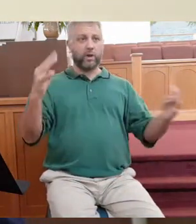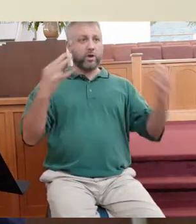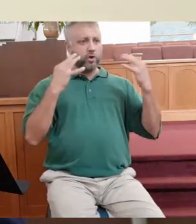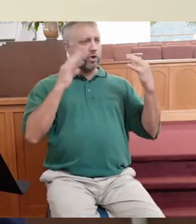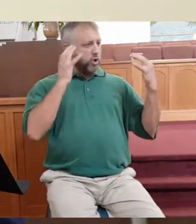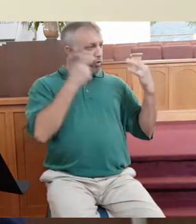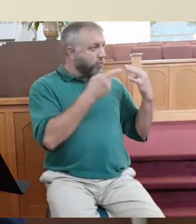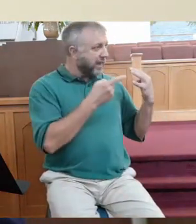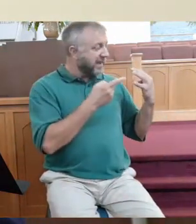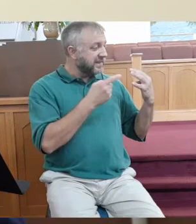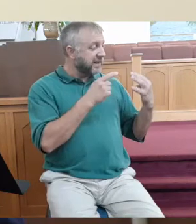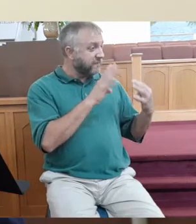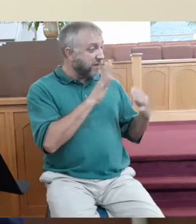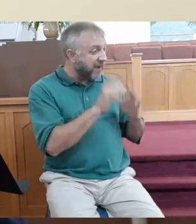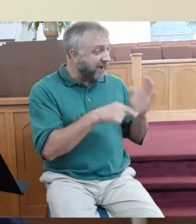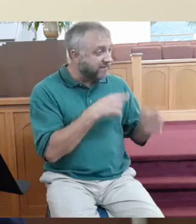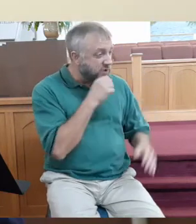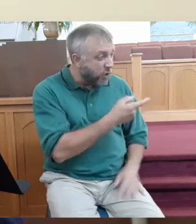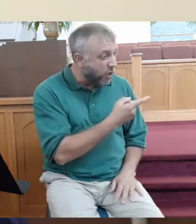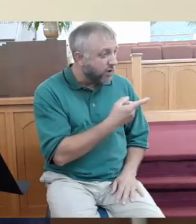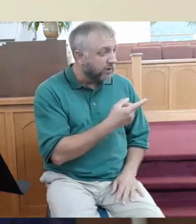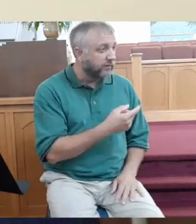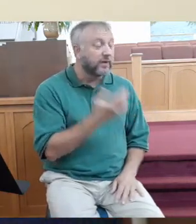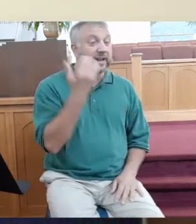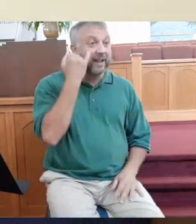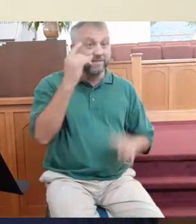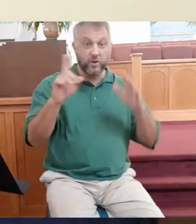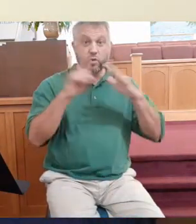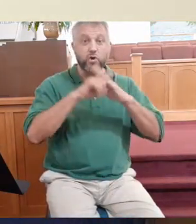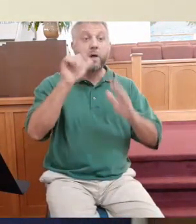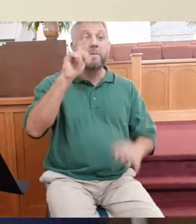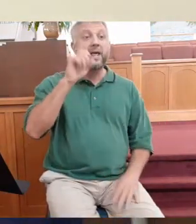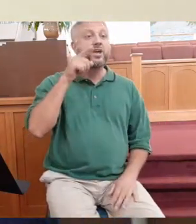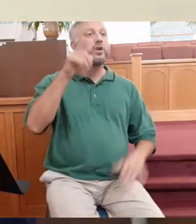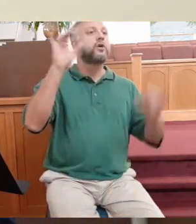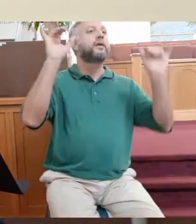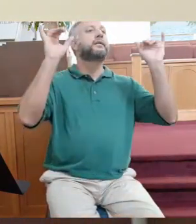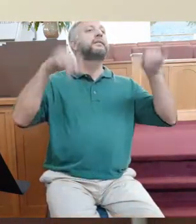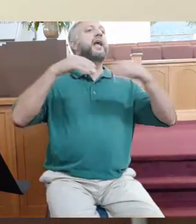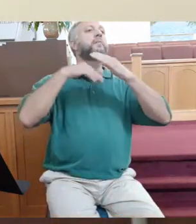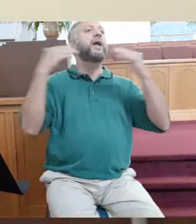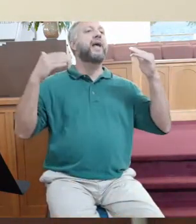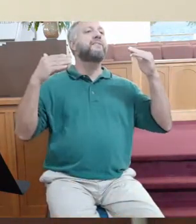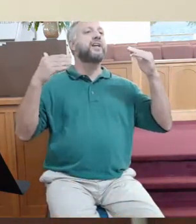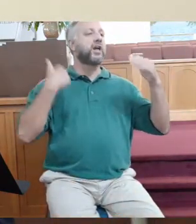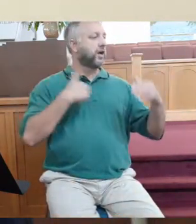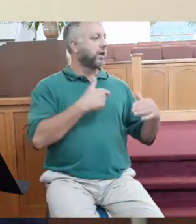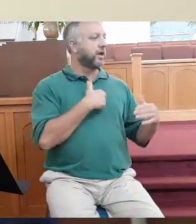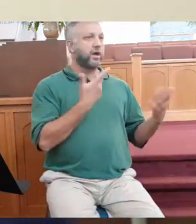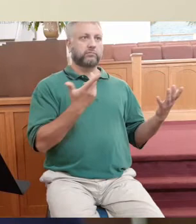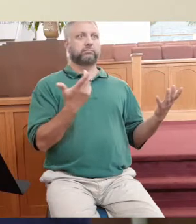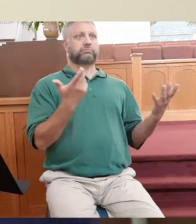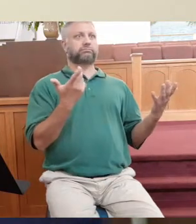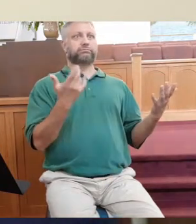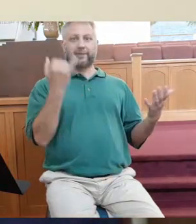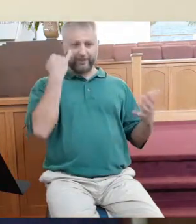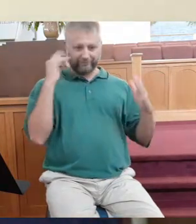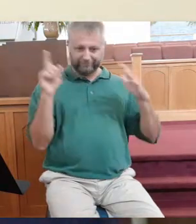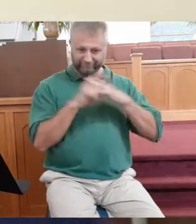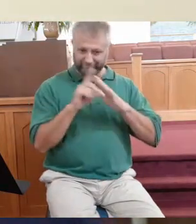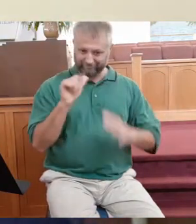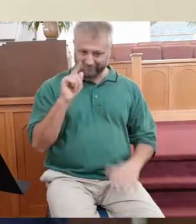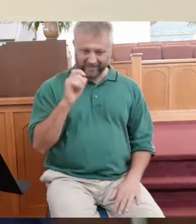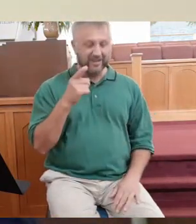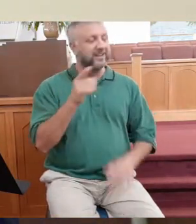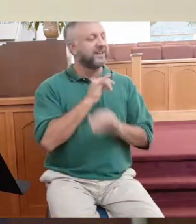It's better late than never. And if you come late, guess what? You get the same heaven that those who came early. If you come late,